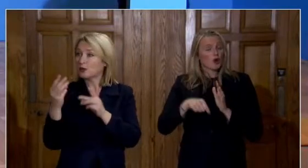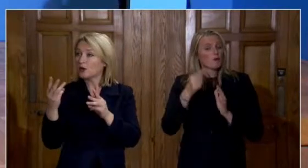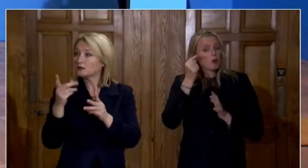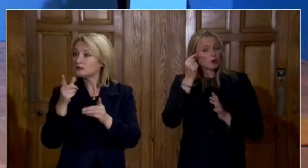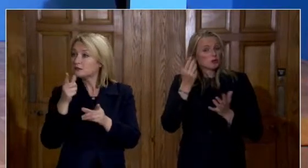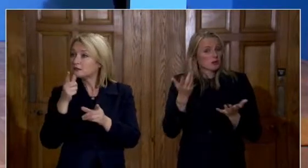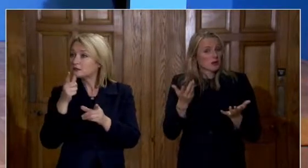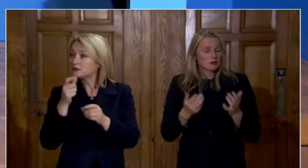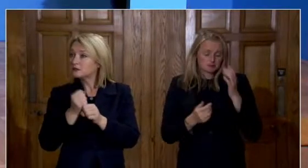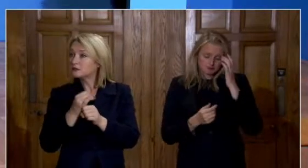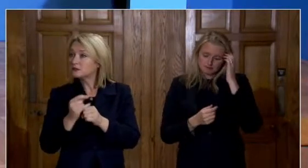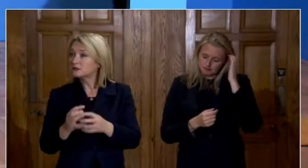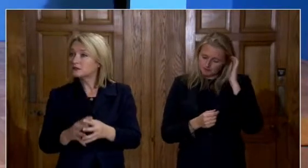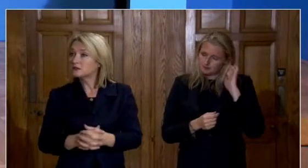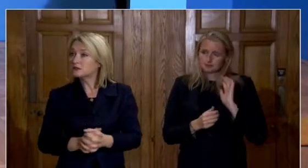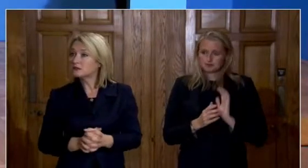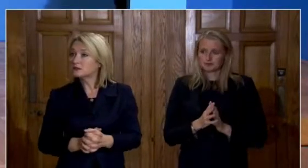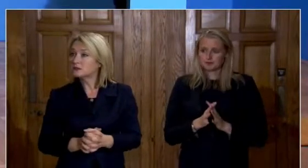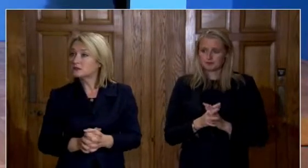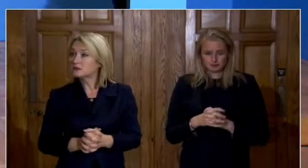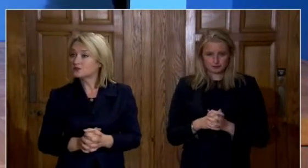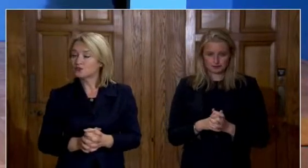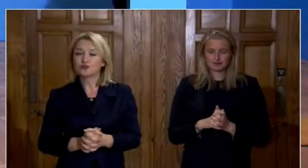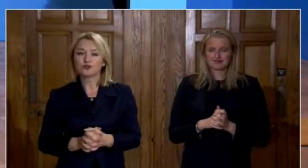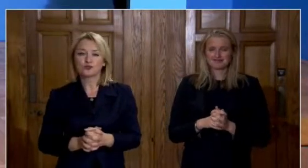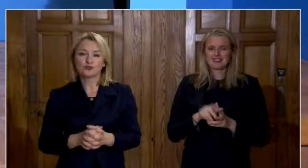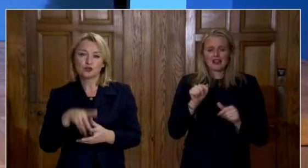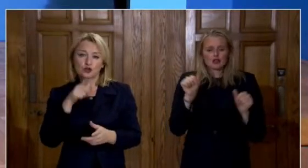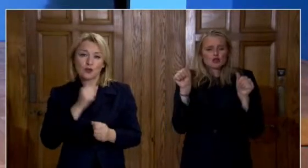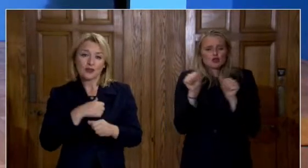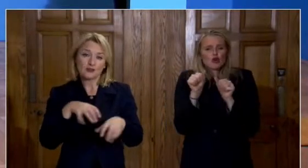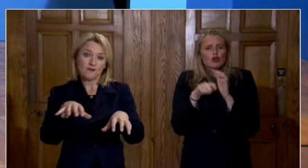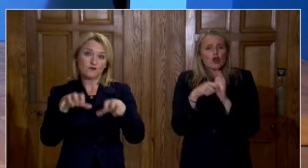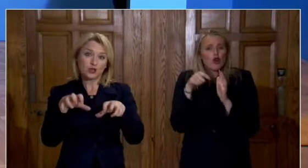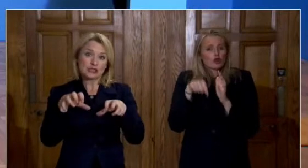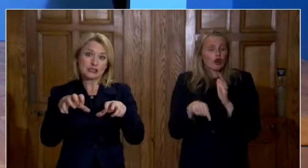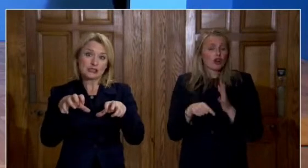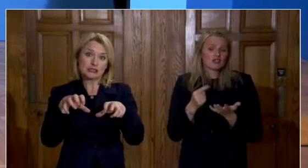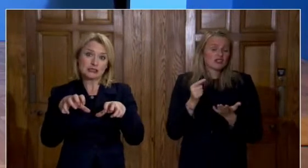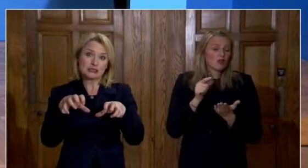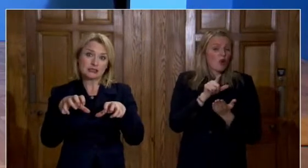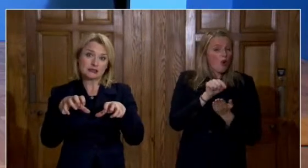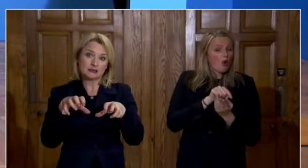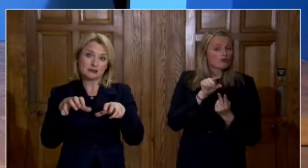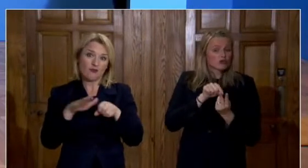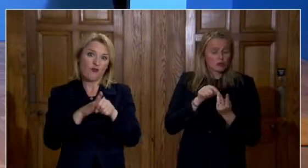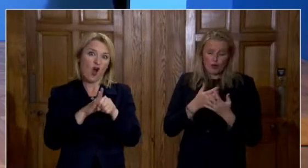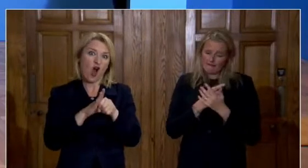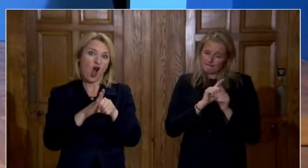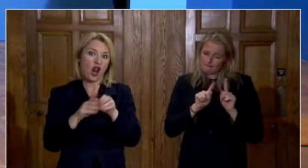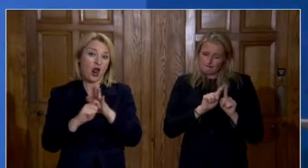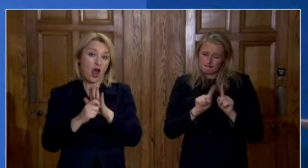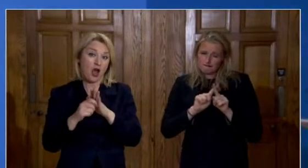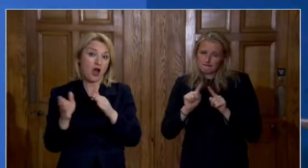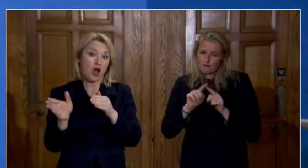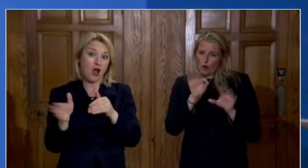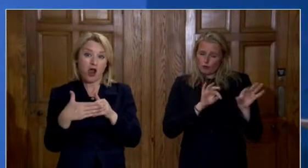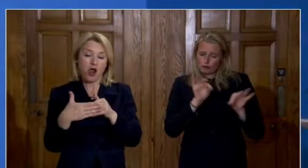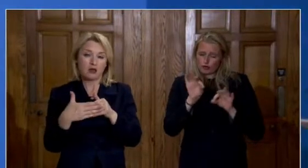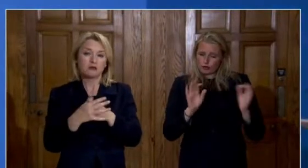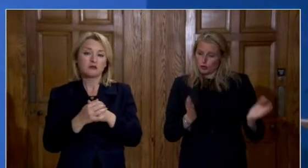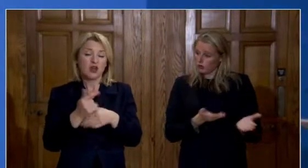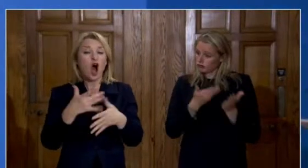i think that's correct that um the circuit breaker is certainly an option on the table there are a wide range of options on the table